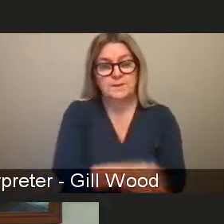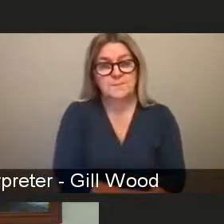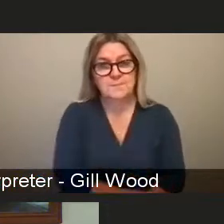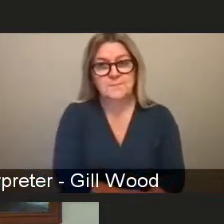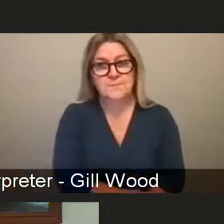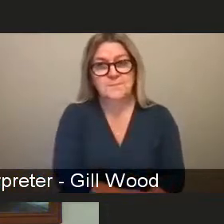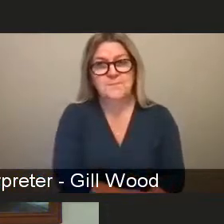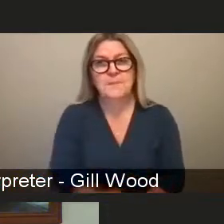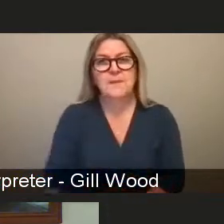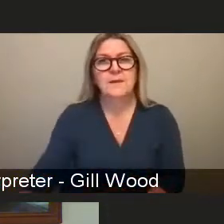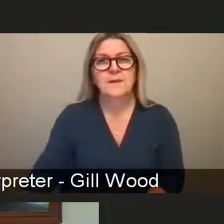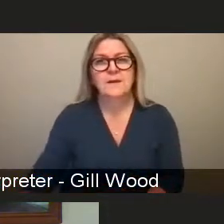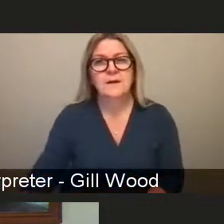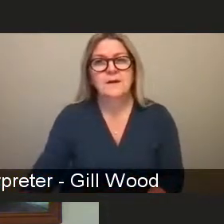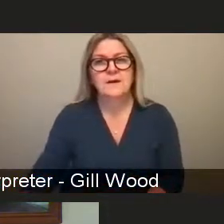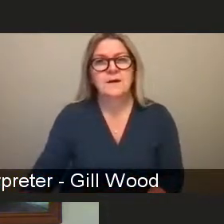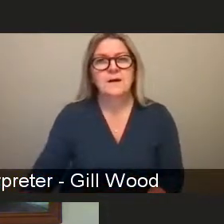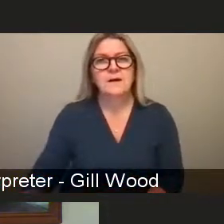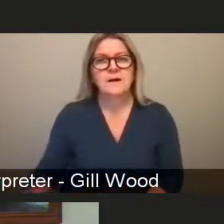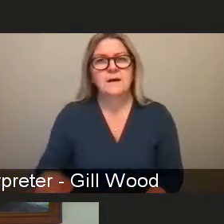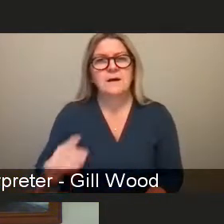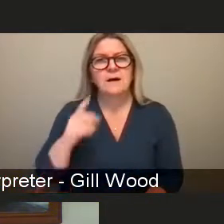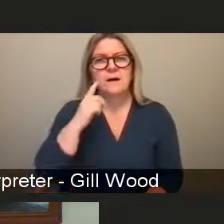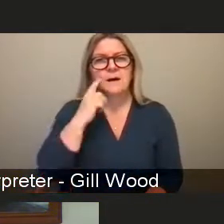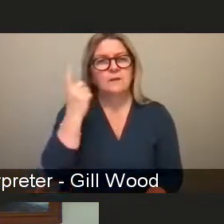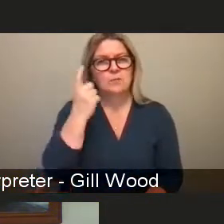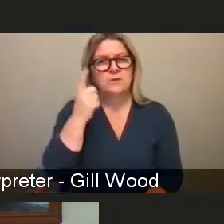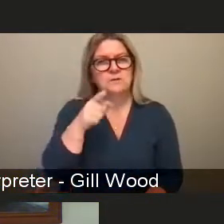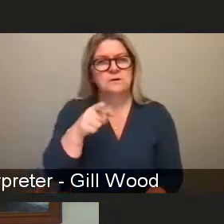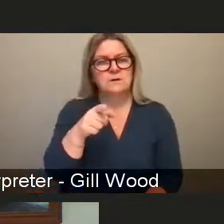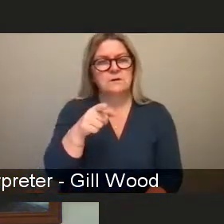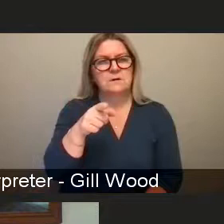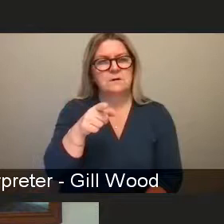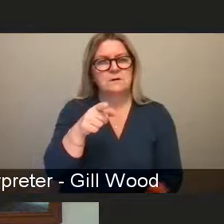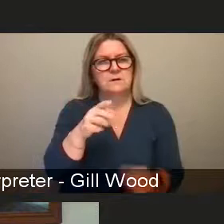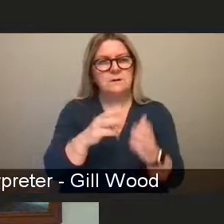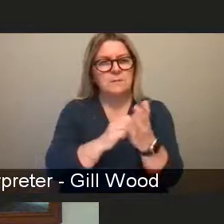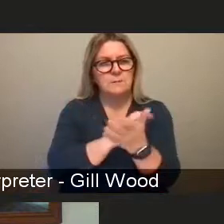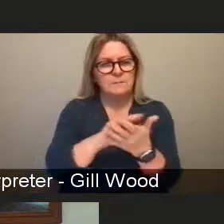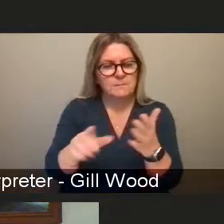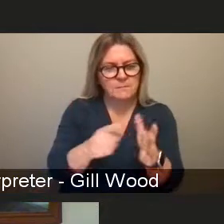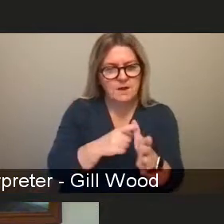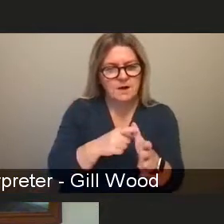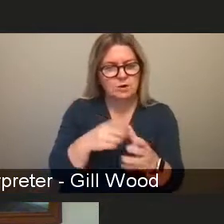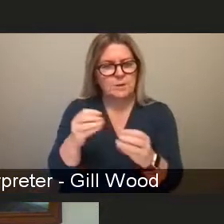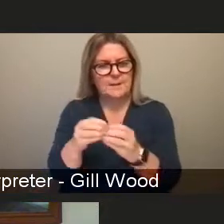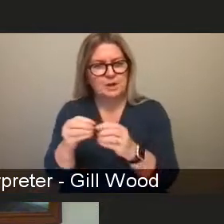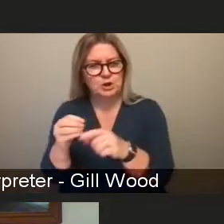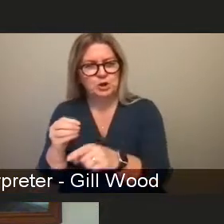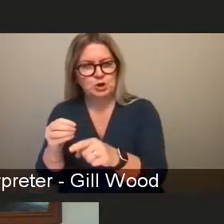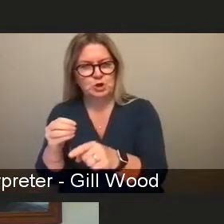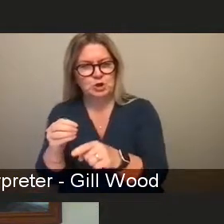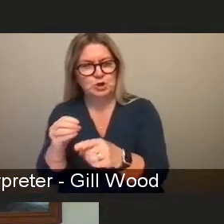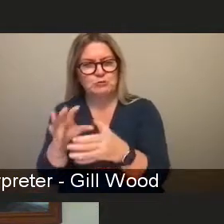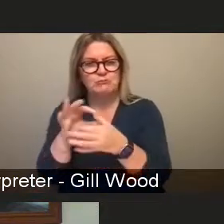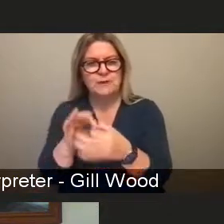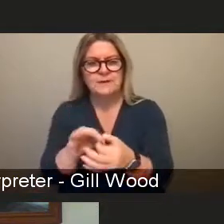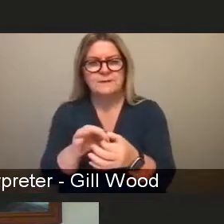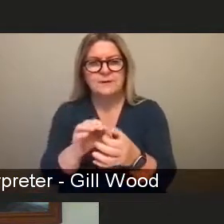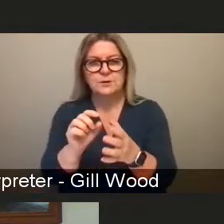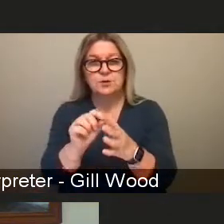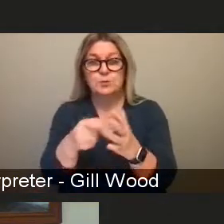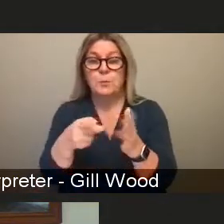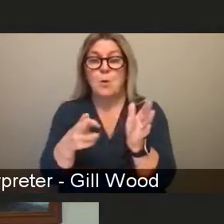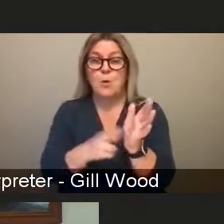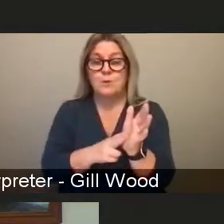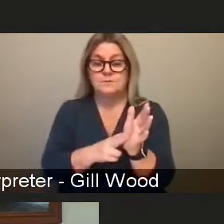between a point of connection with what marshall was just talking about in relation to pornography because i